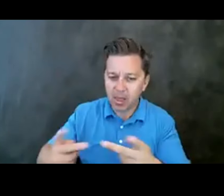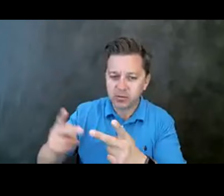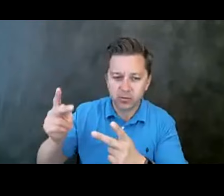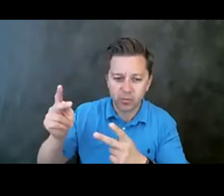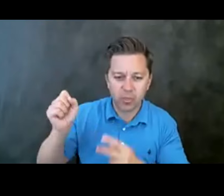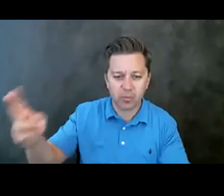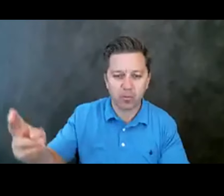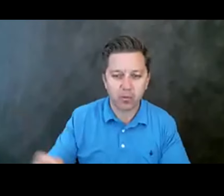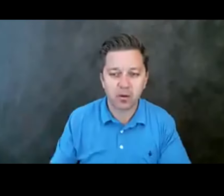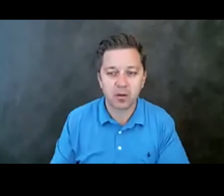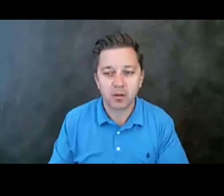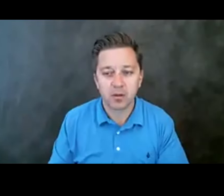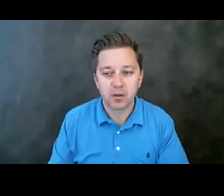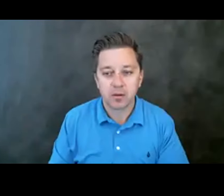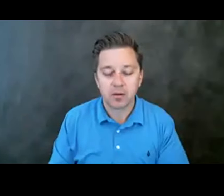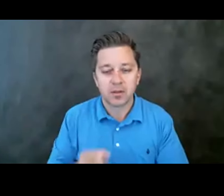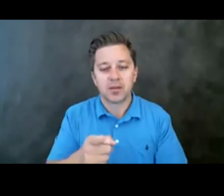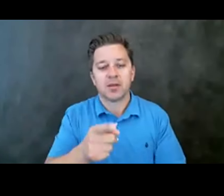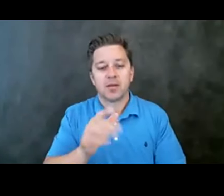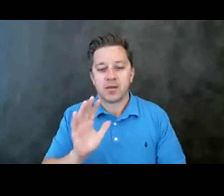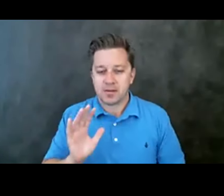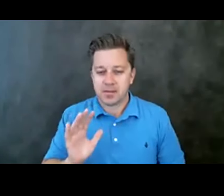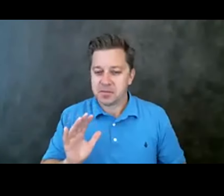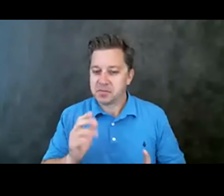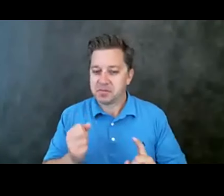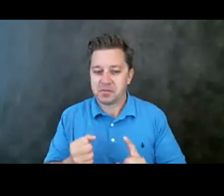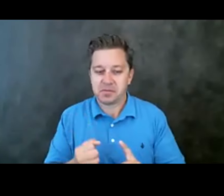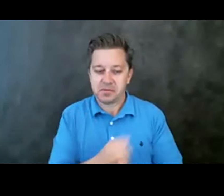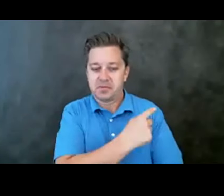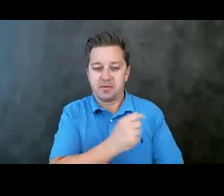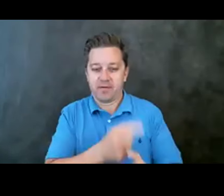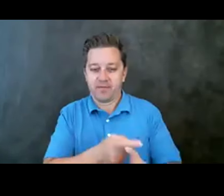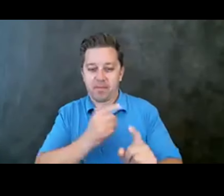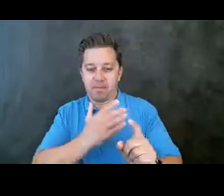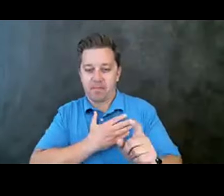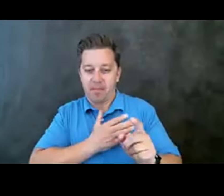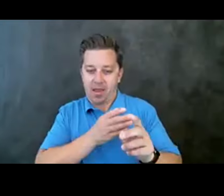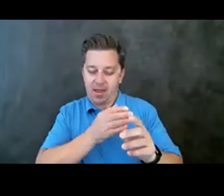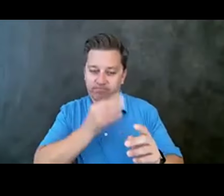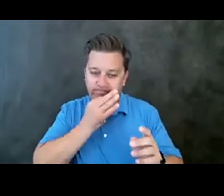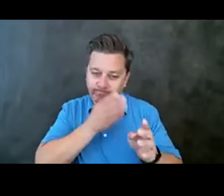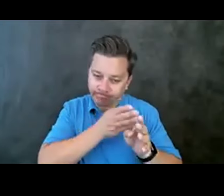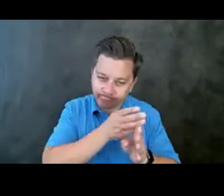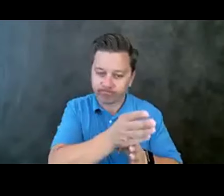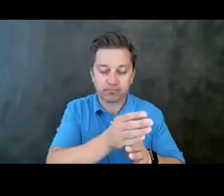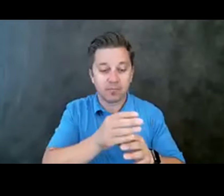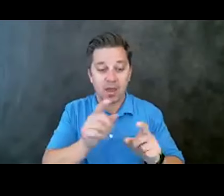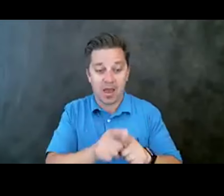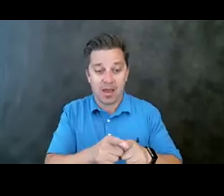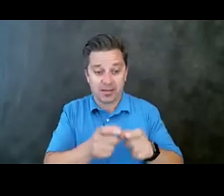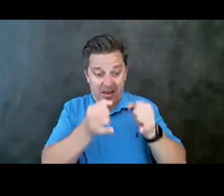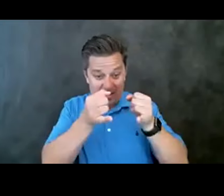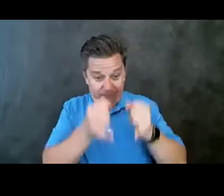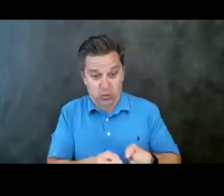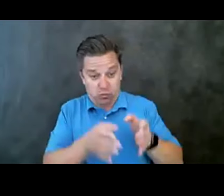Uh, that is a little bit out of the realm of my expertise as, um, as an individual. I think if it does something